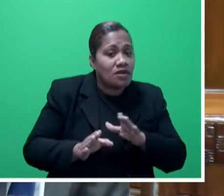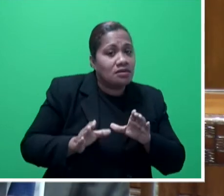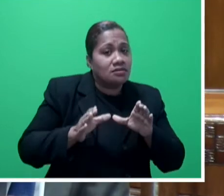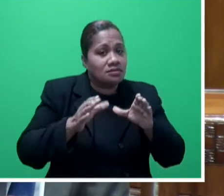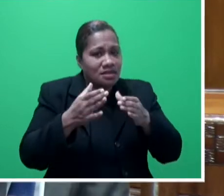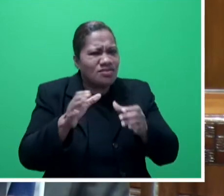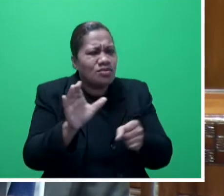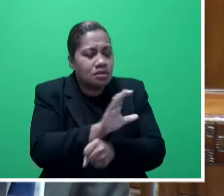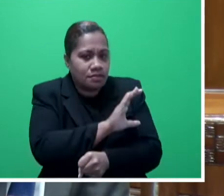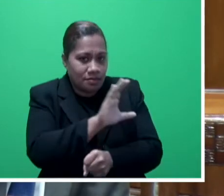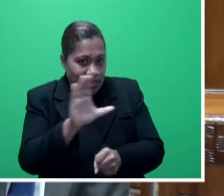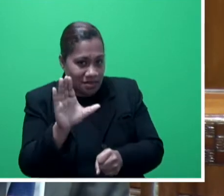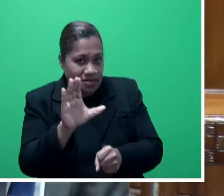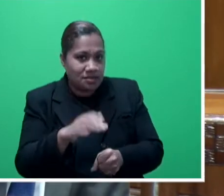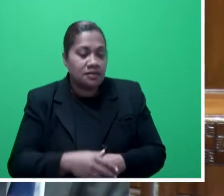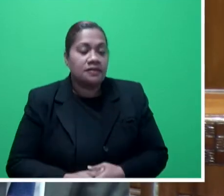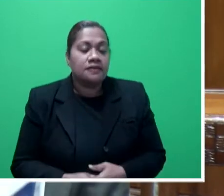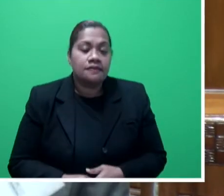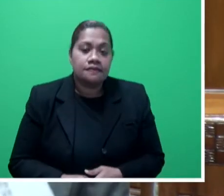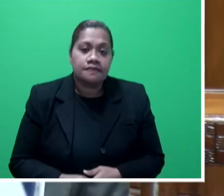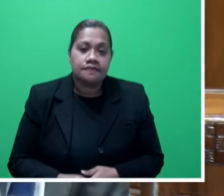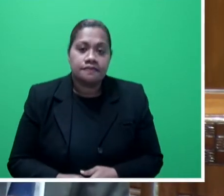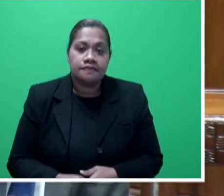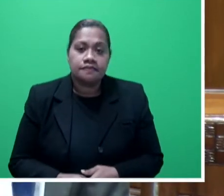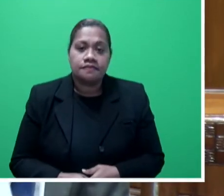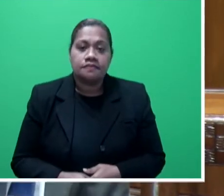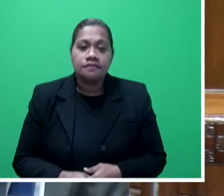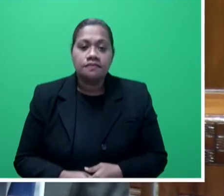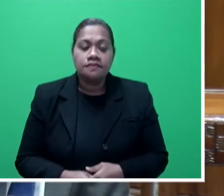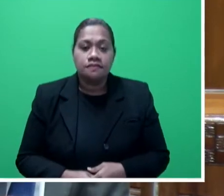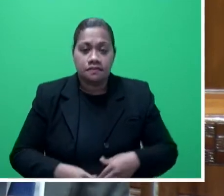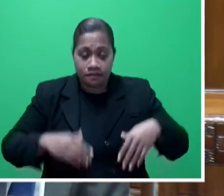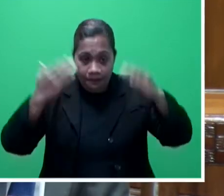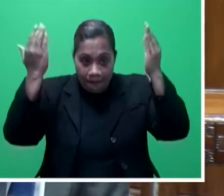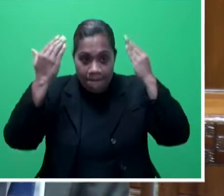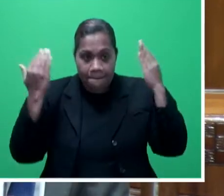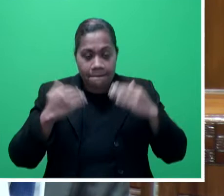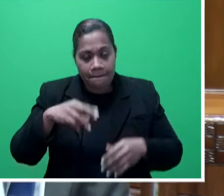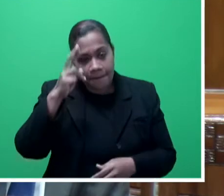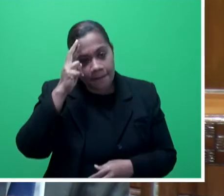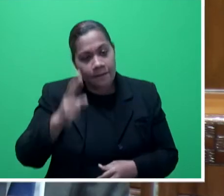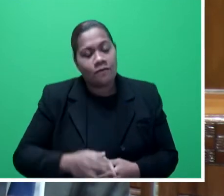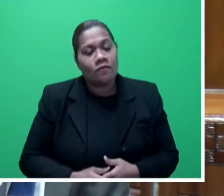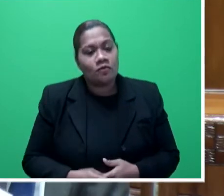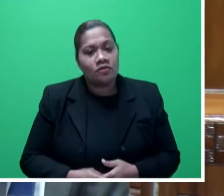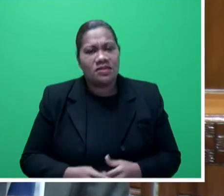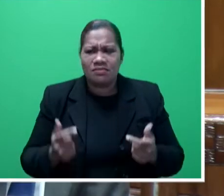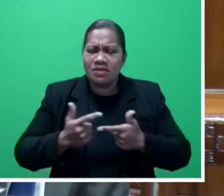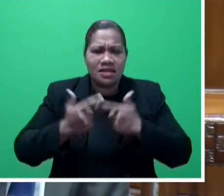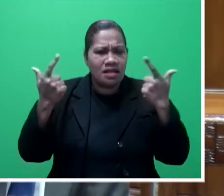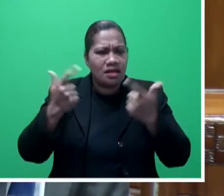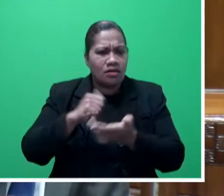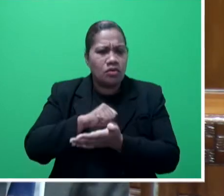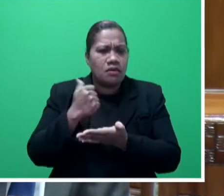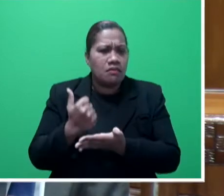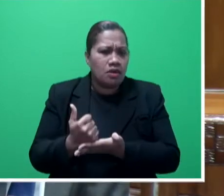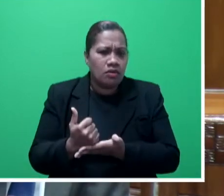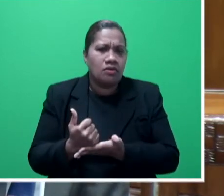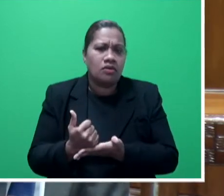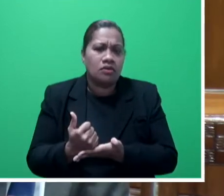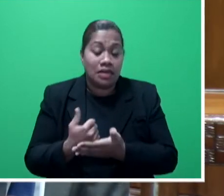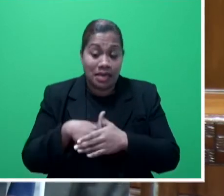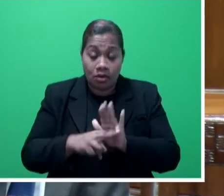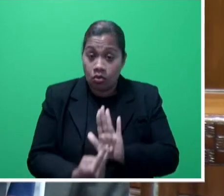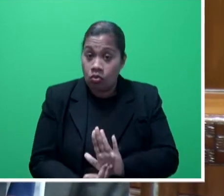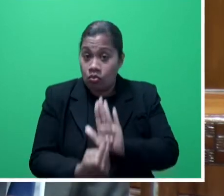PPP model, Mr. Speaker said. So, Mr. Speaker said, the larger ones, so in the Northern